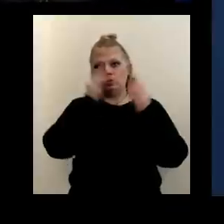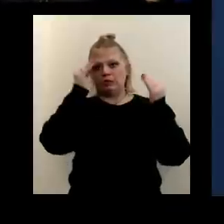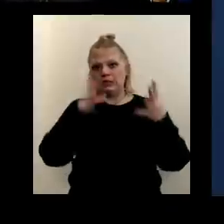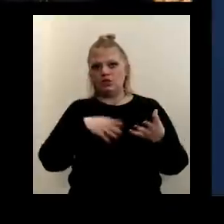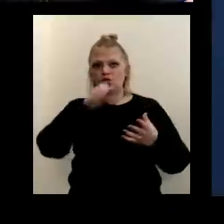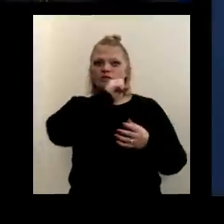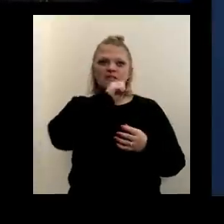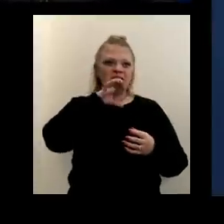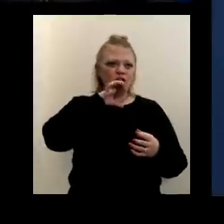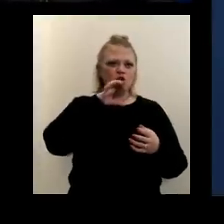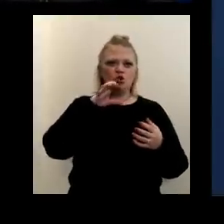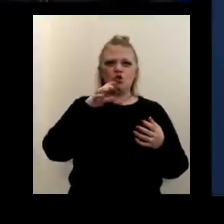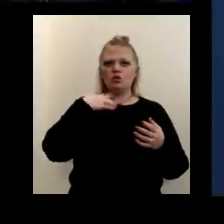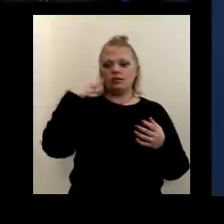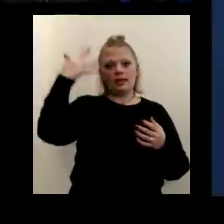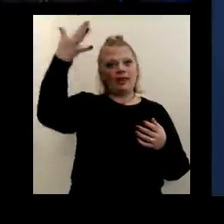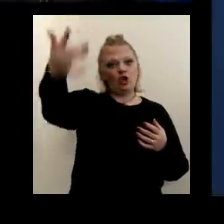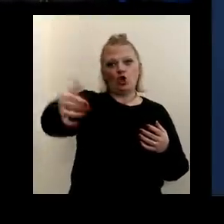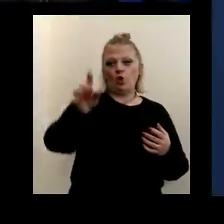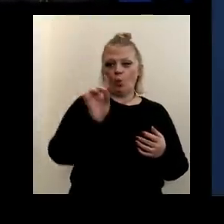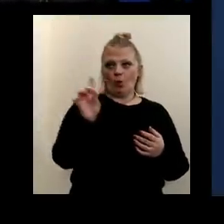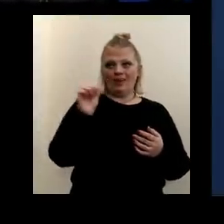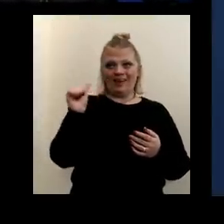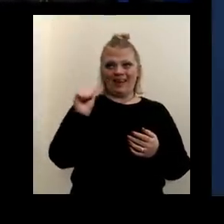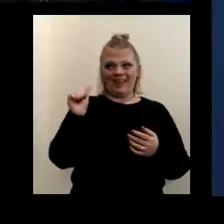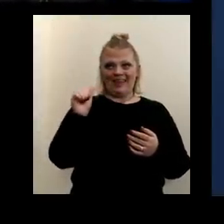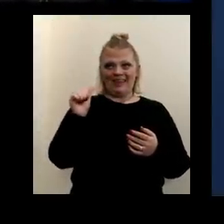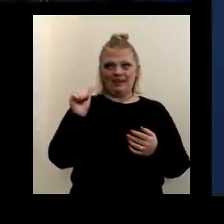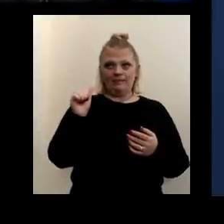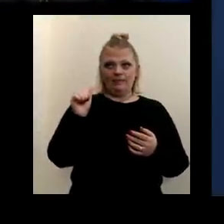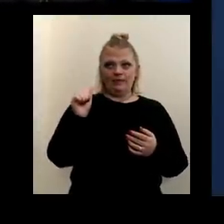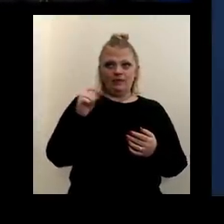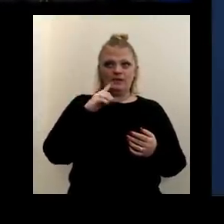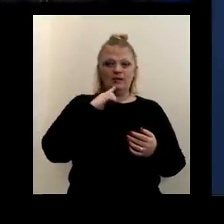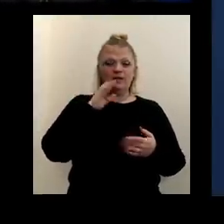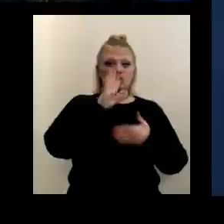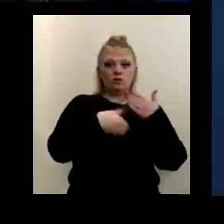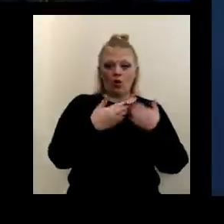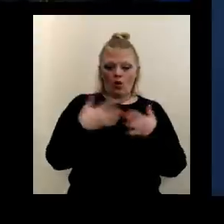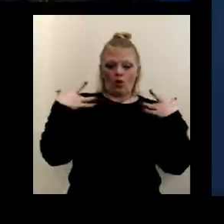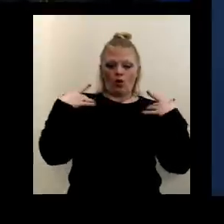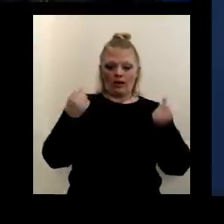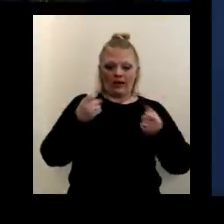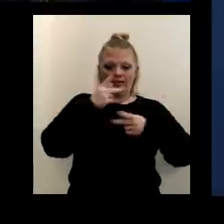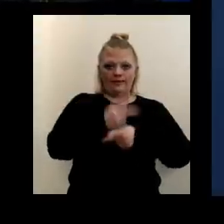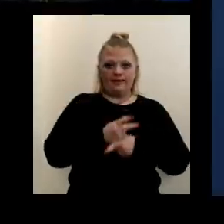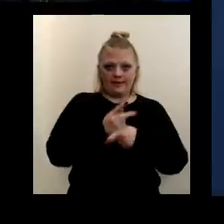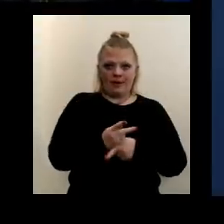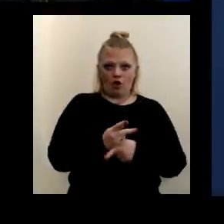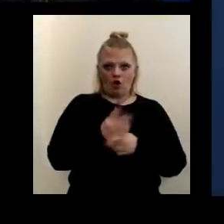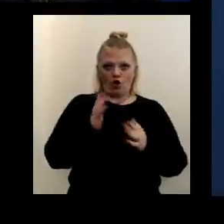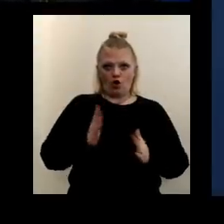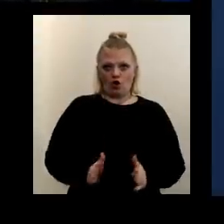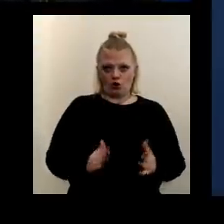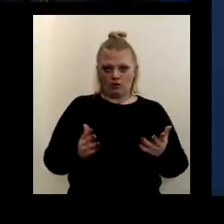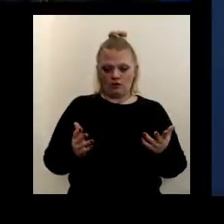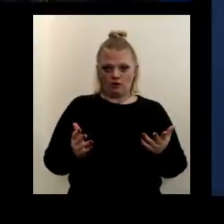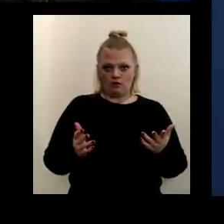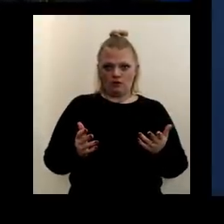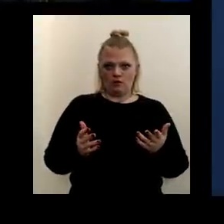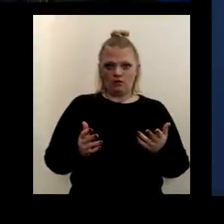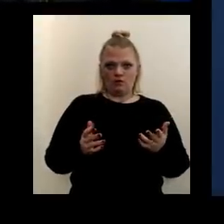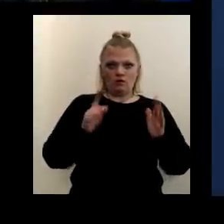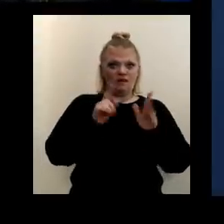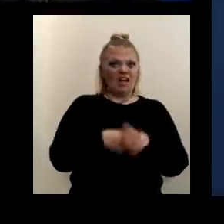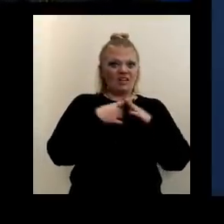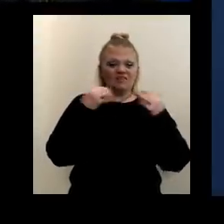They're down the line. The 1A category is all healthcare is what we're talking about. And effective